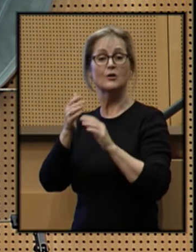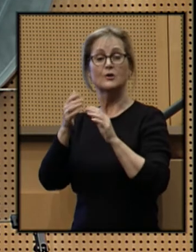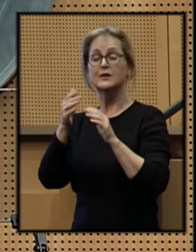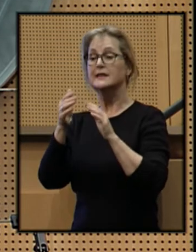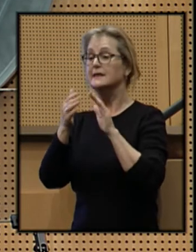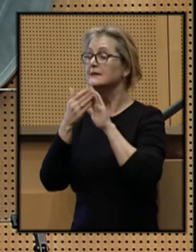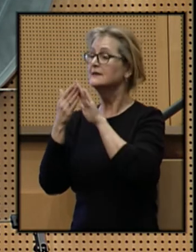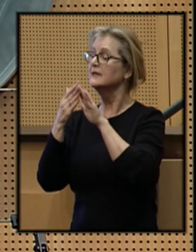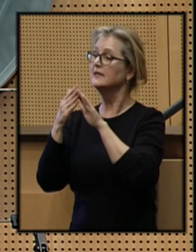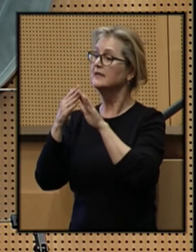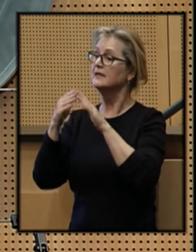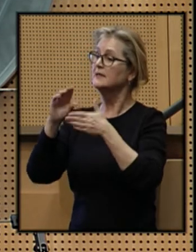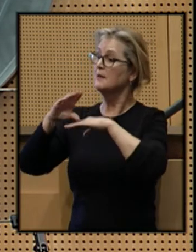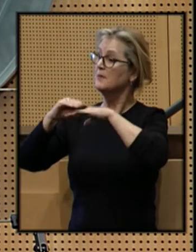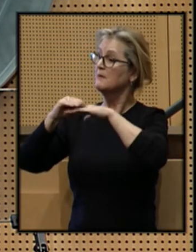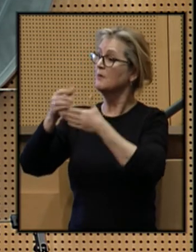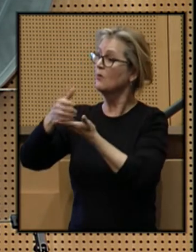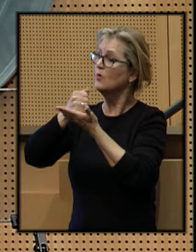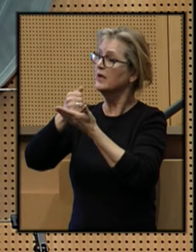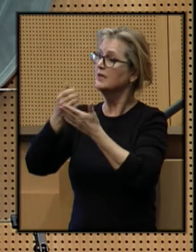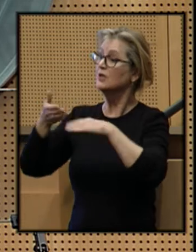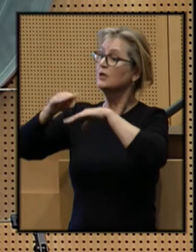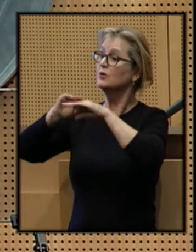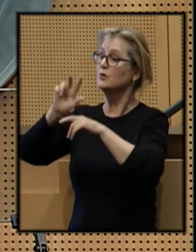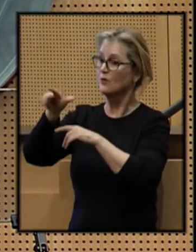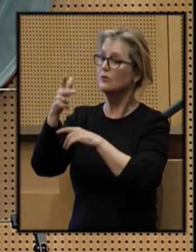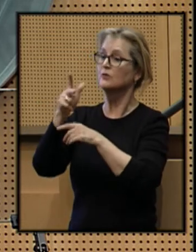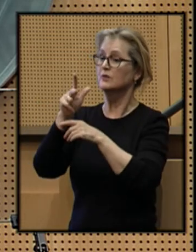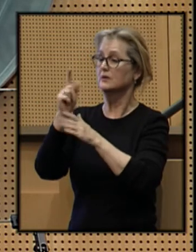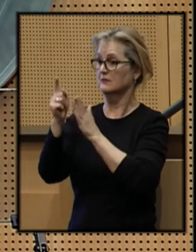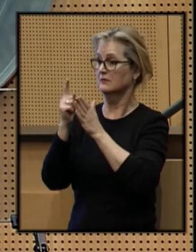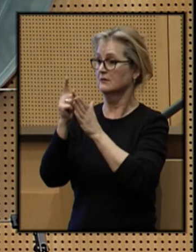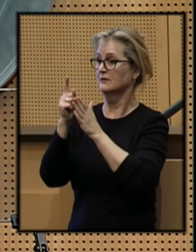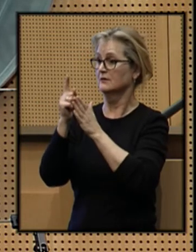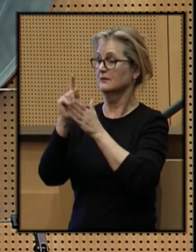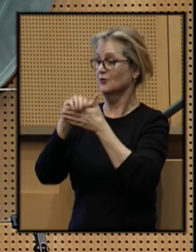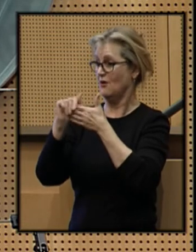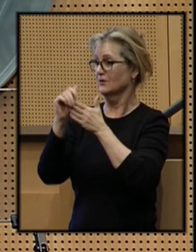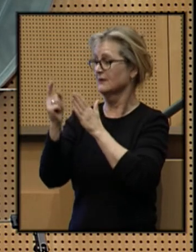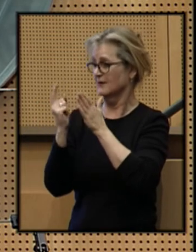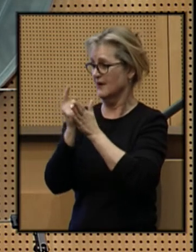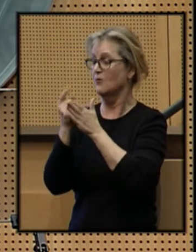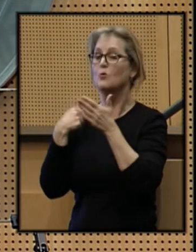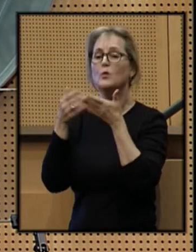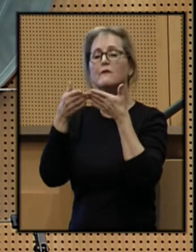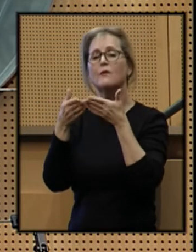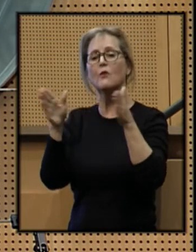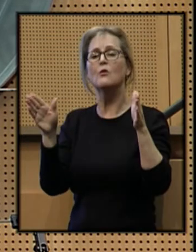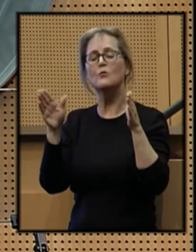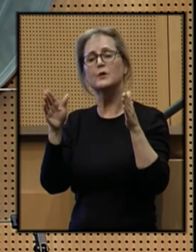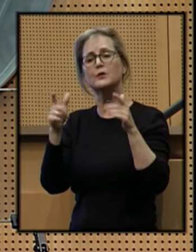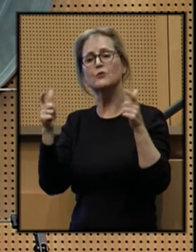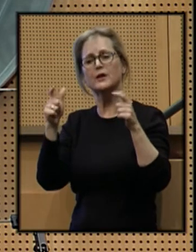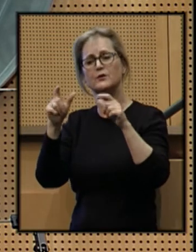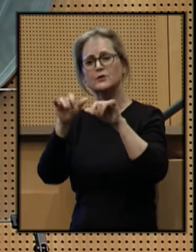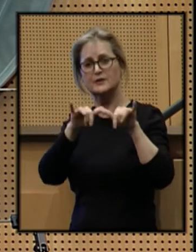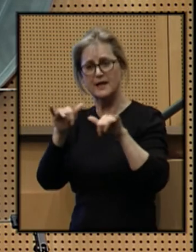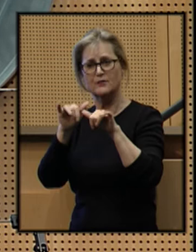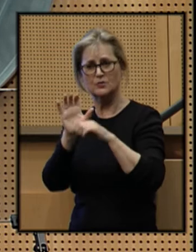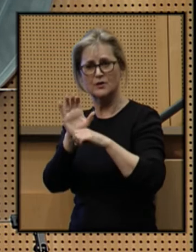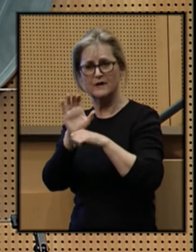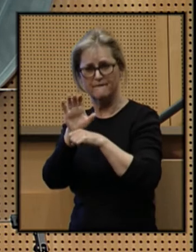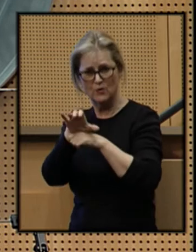wage has increased to $13 an hour. We have opened up the Office of Labor Standards to enforce it,